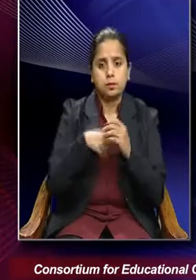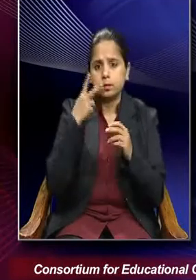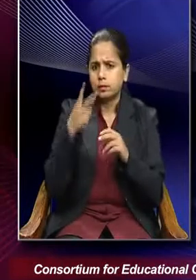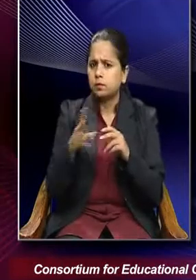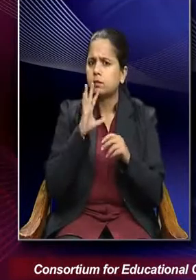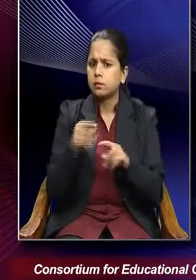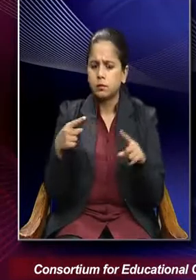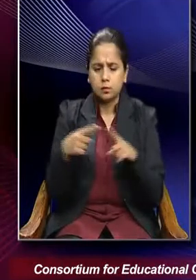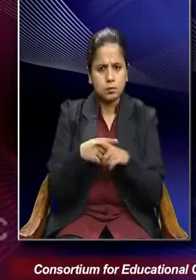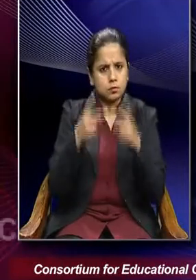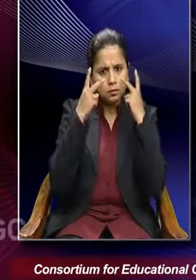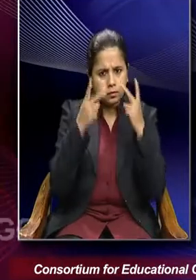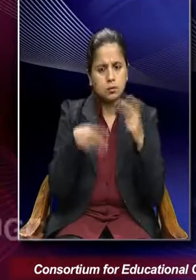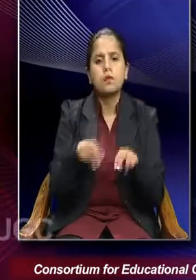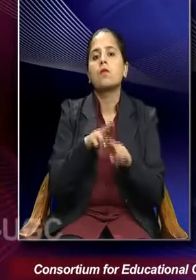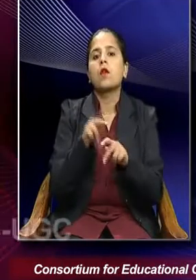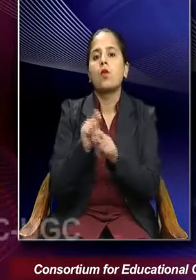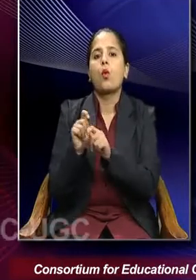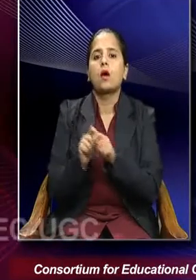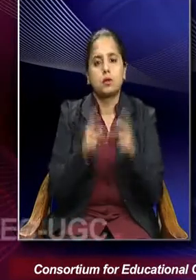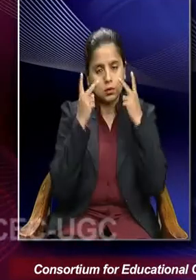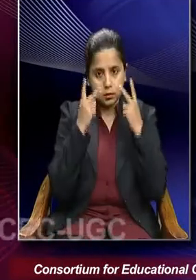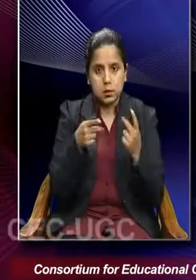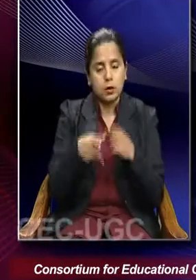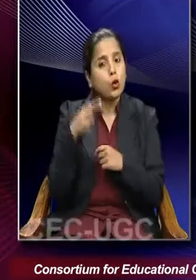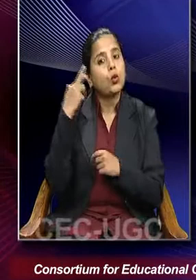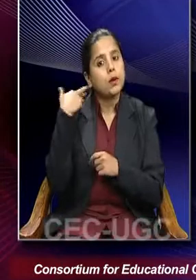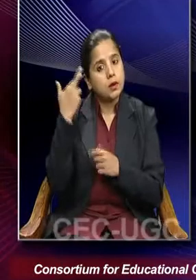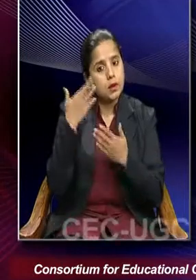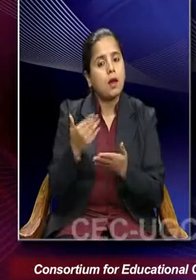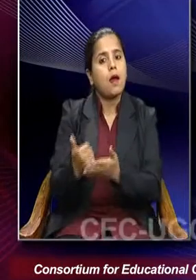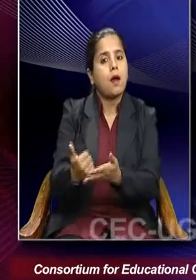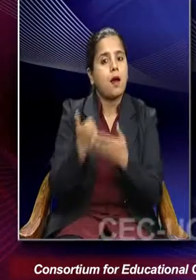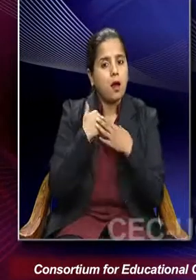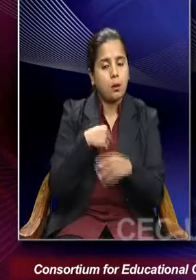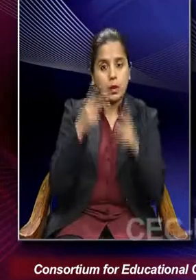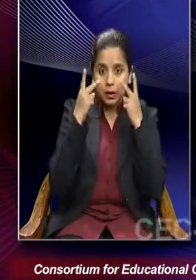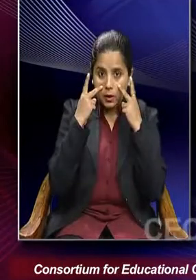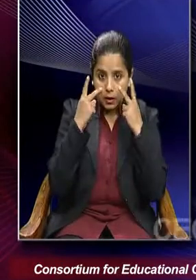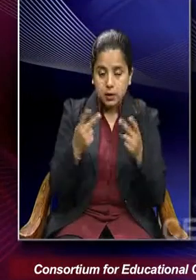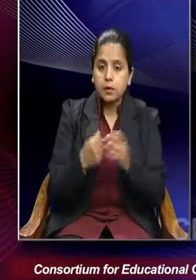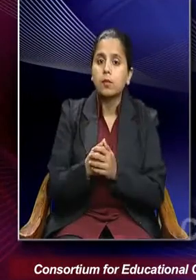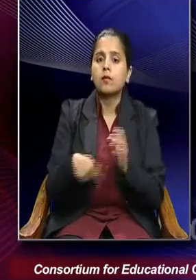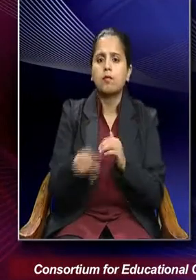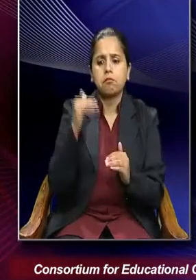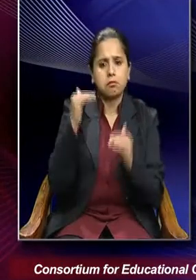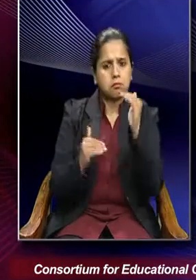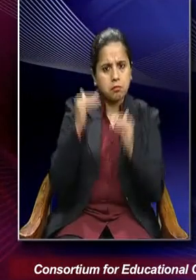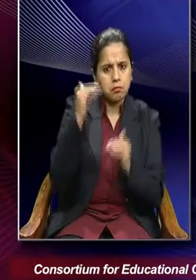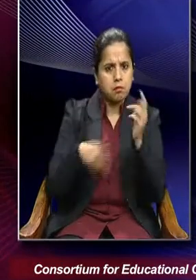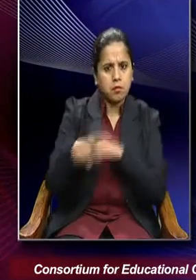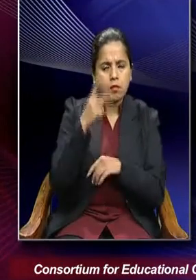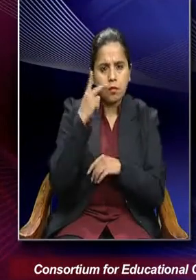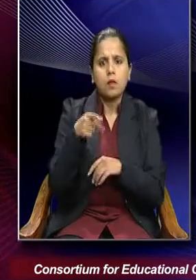is also seen as functional here and therefore help us to see that inequality is